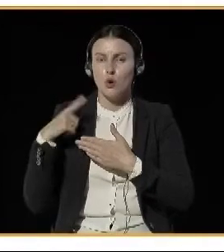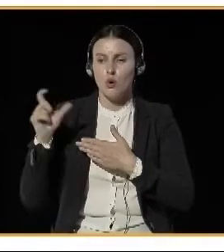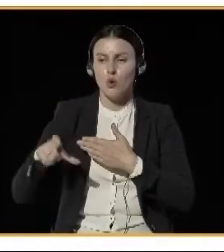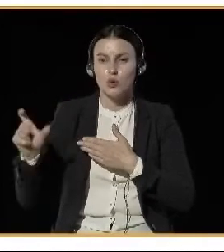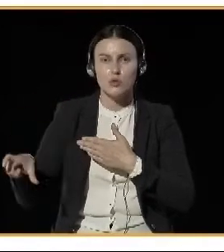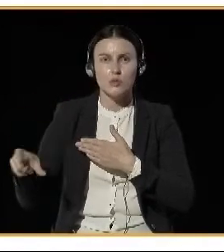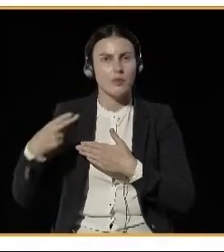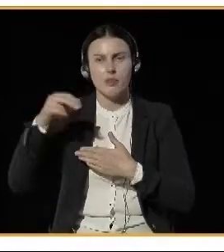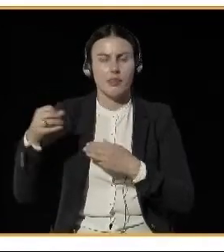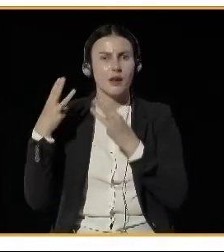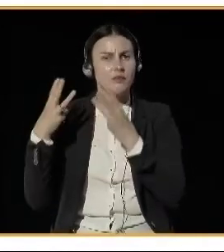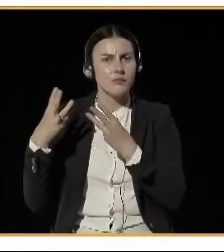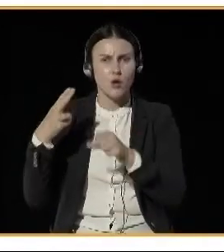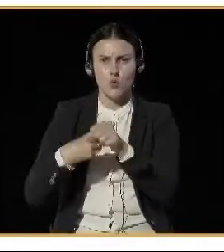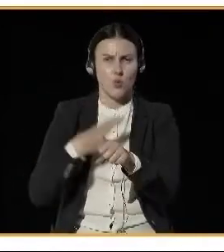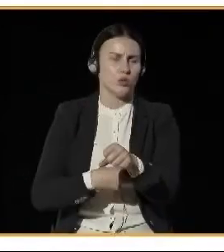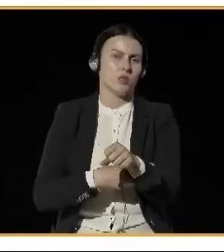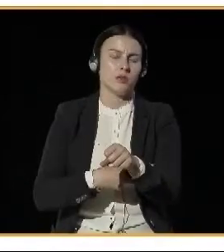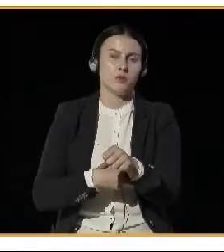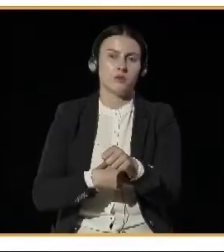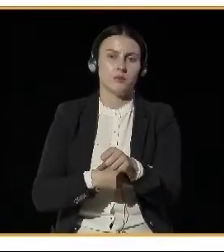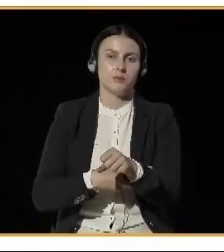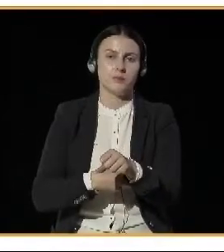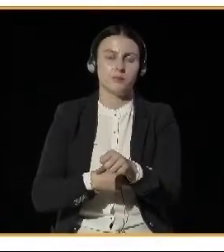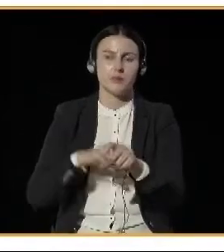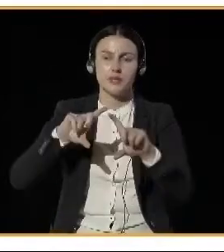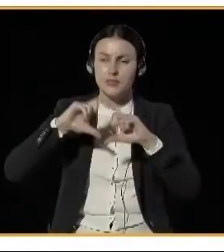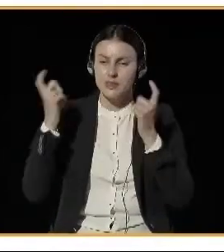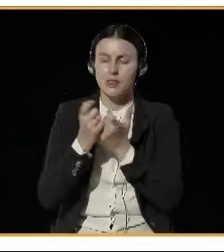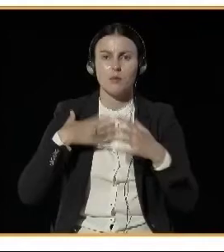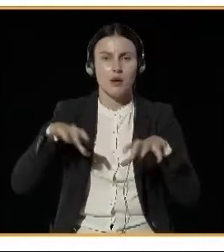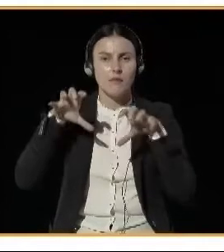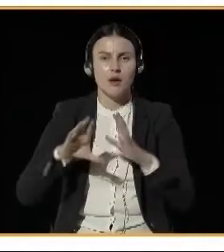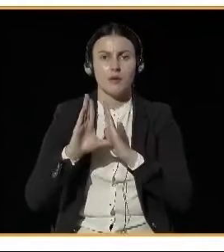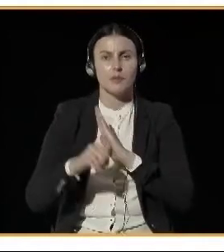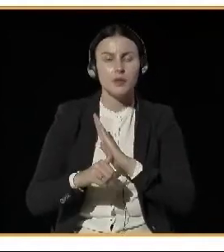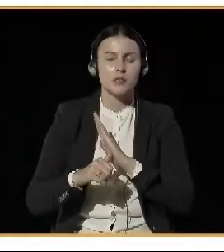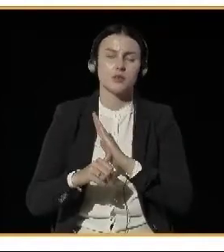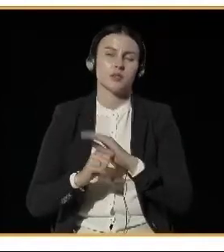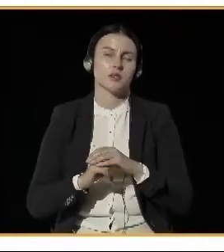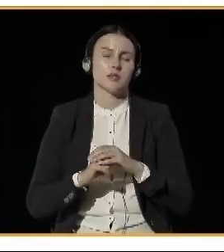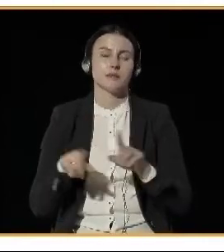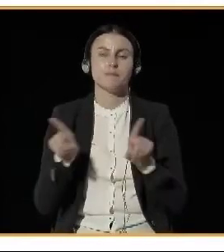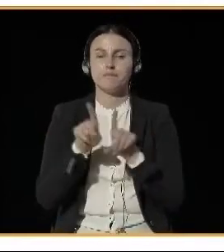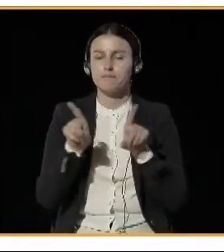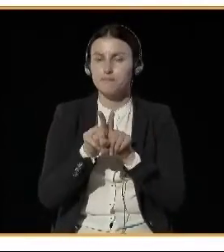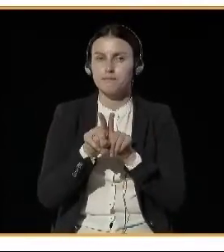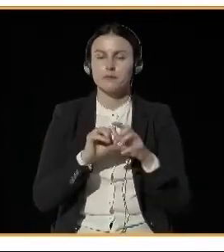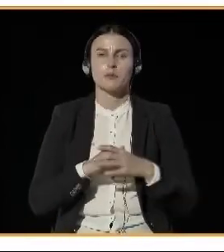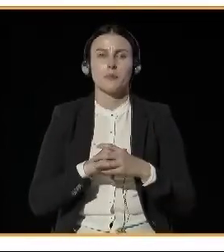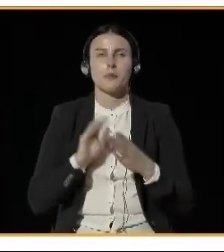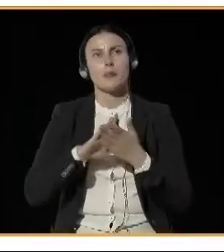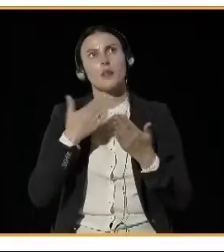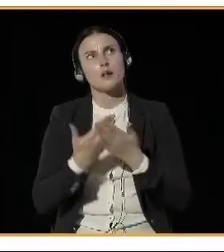the Road and Coastal Administration that takes care of all the highways in the countries. And there are some roads,